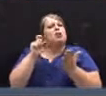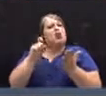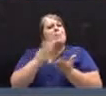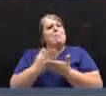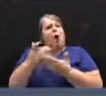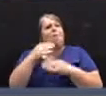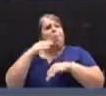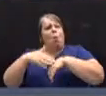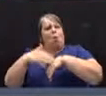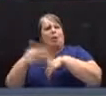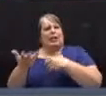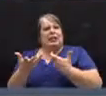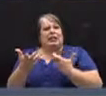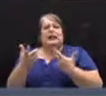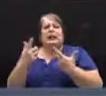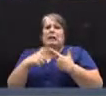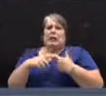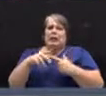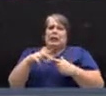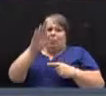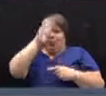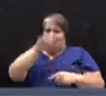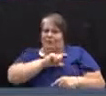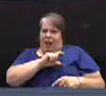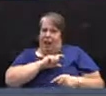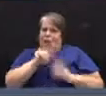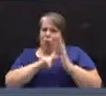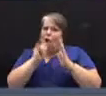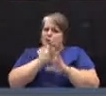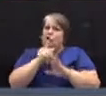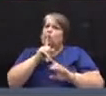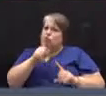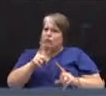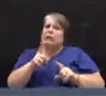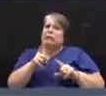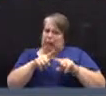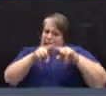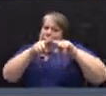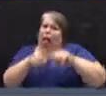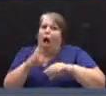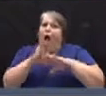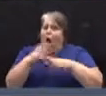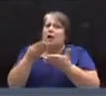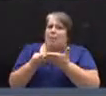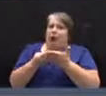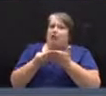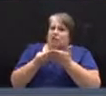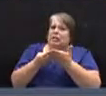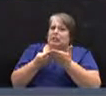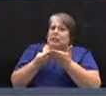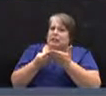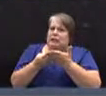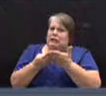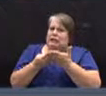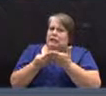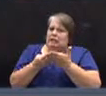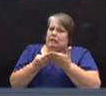The police fire project can bear and does bear on the budget besides the,